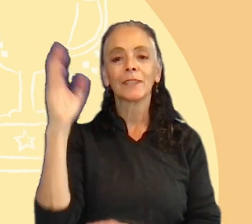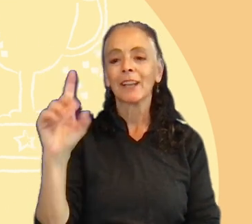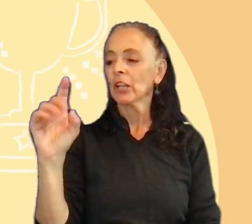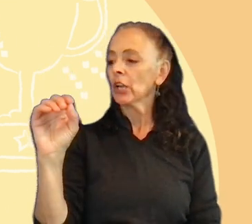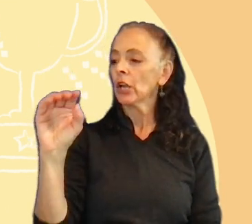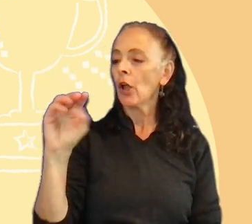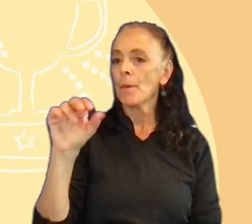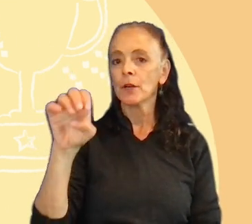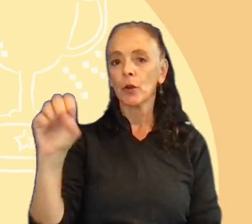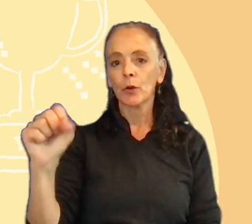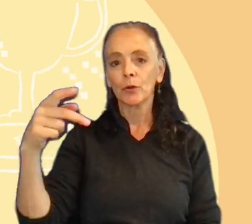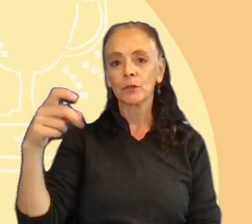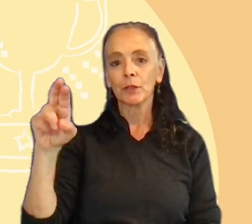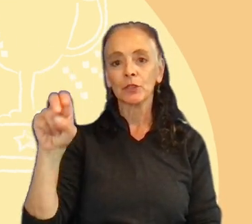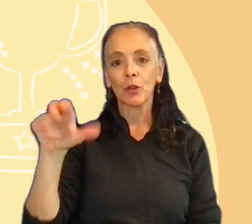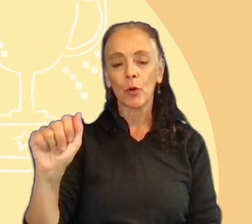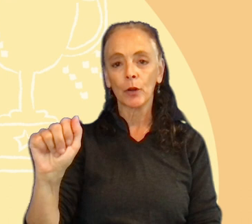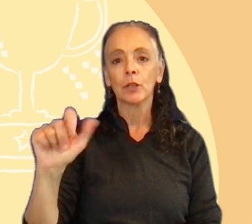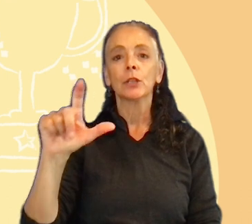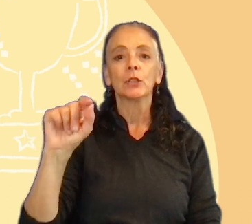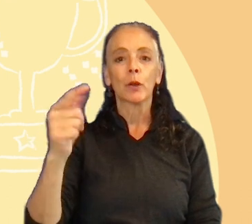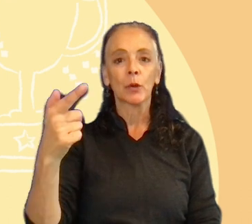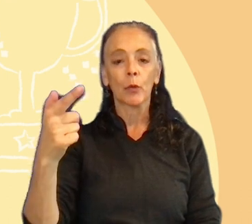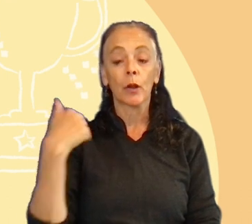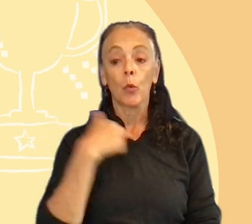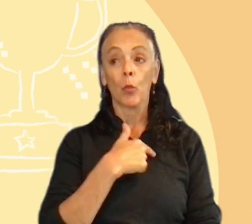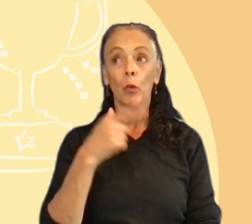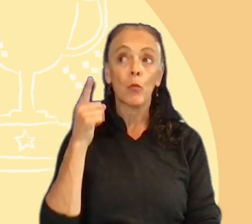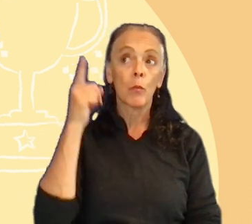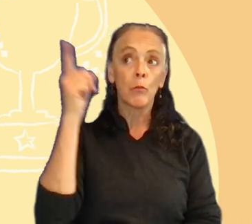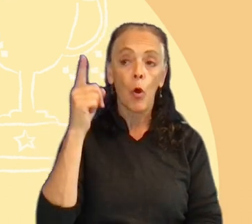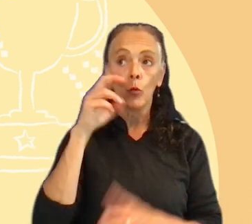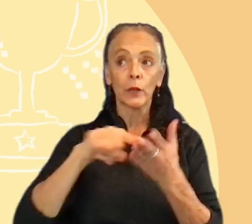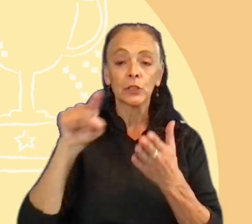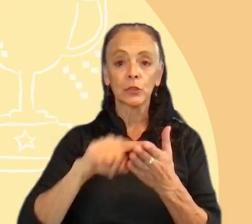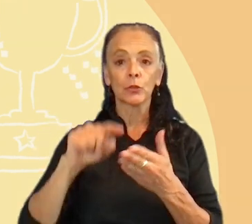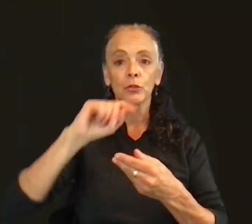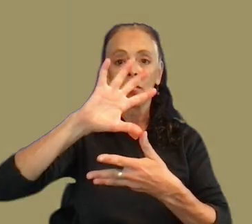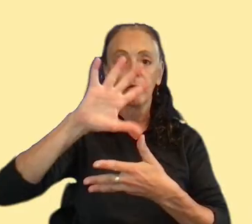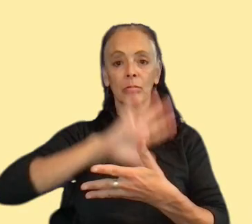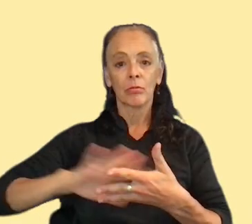Persona 2021, how we remote researched Latin America through the COVID-19 pandemic.